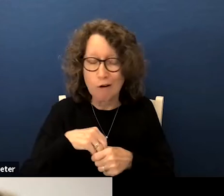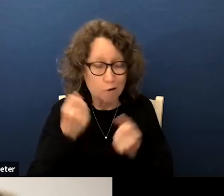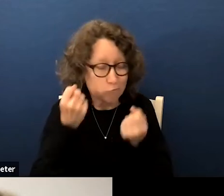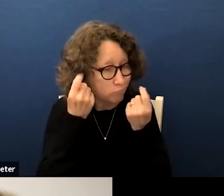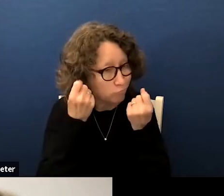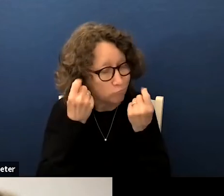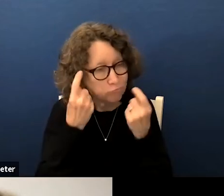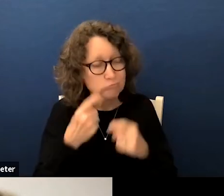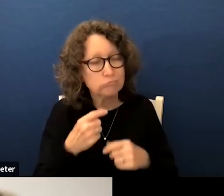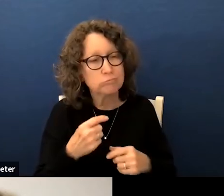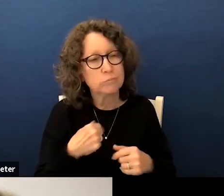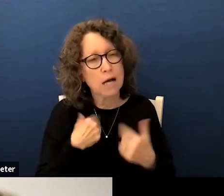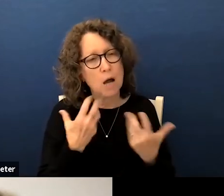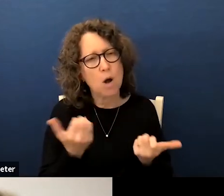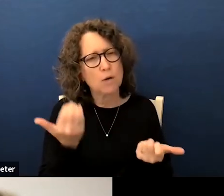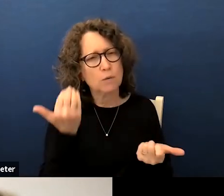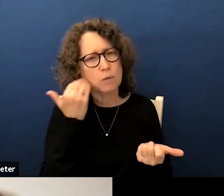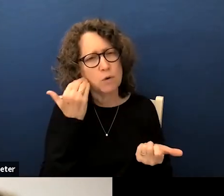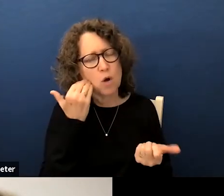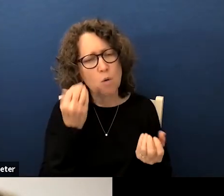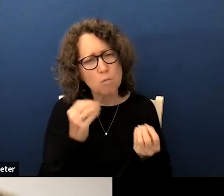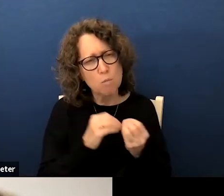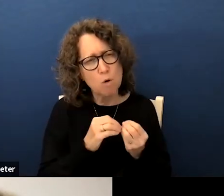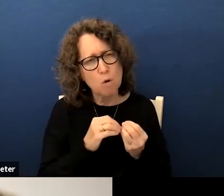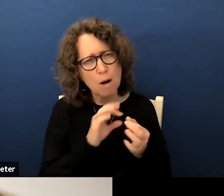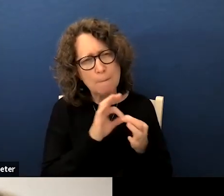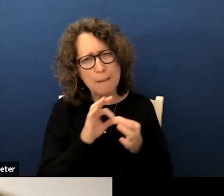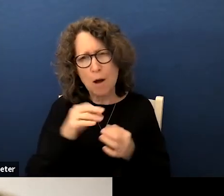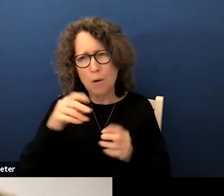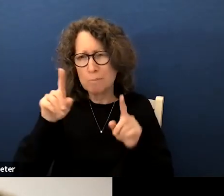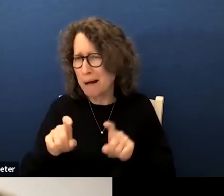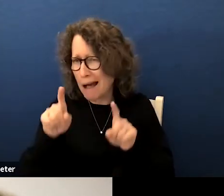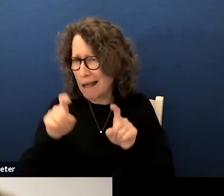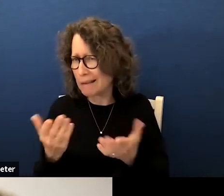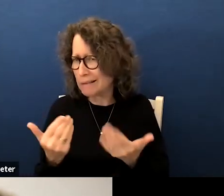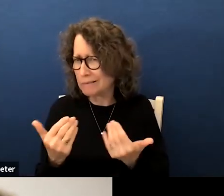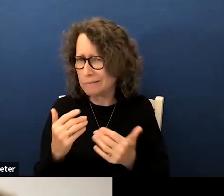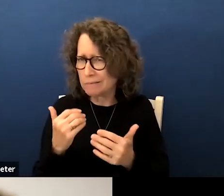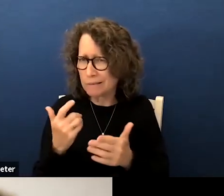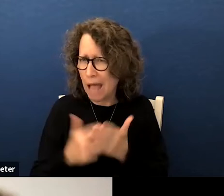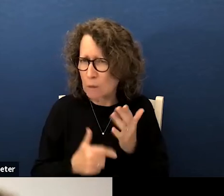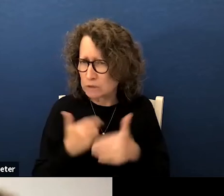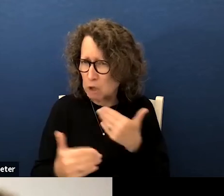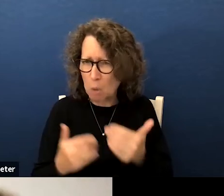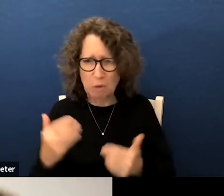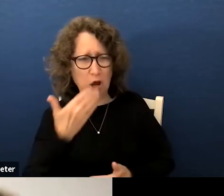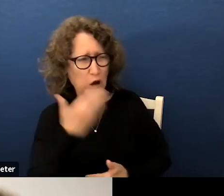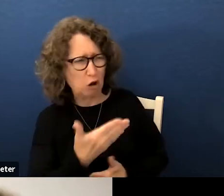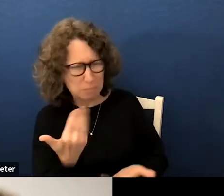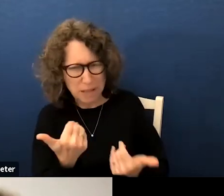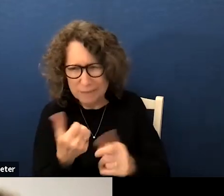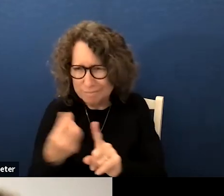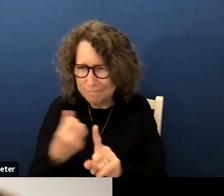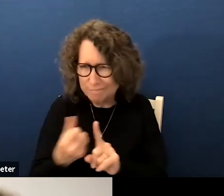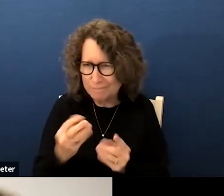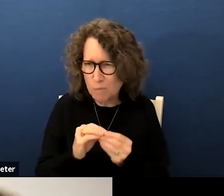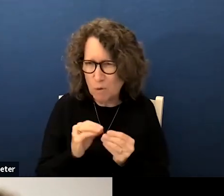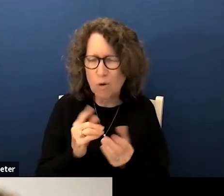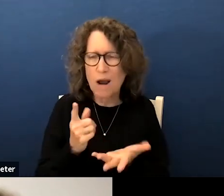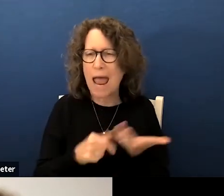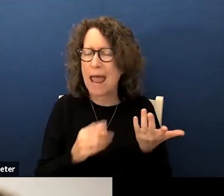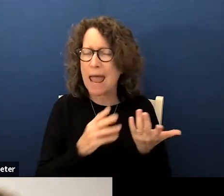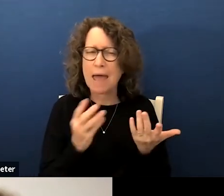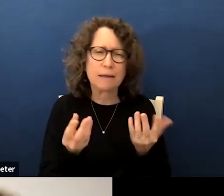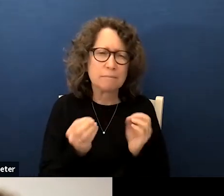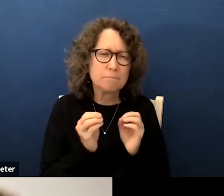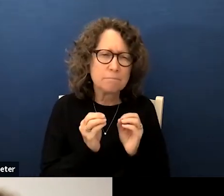i would like to know more about like the pilot and how that's going um also before we take us a